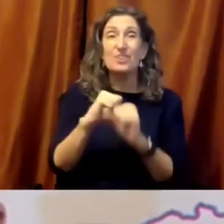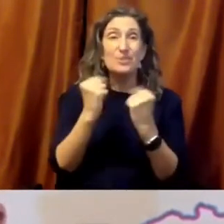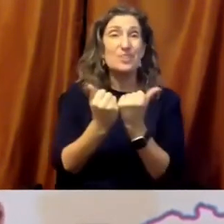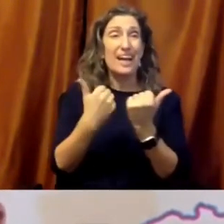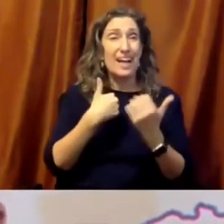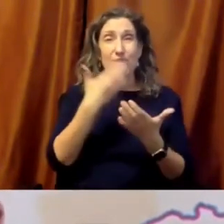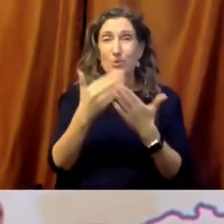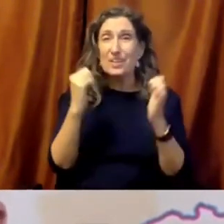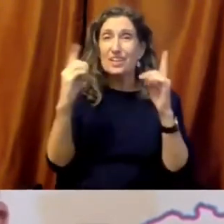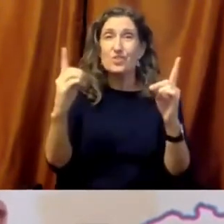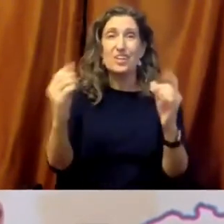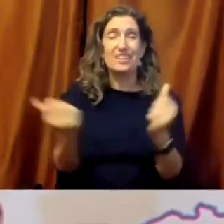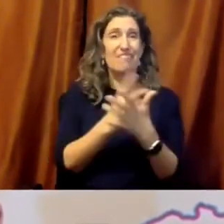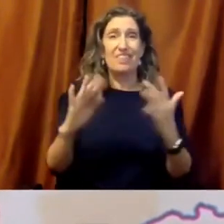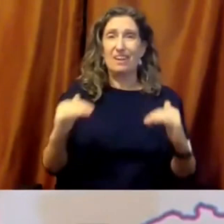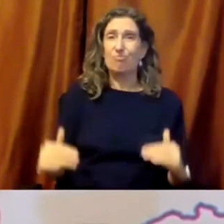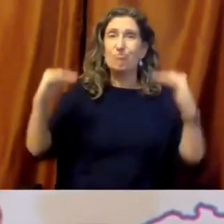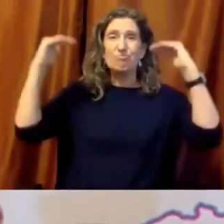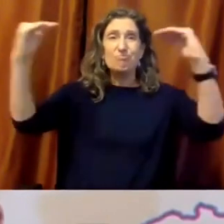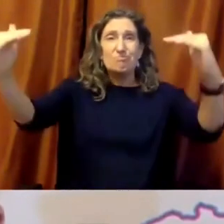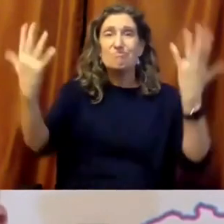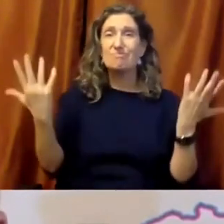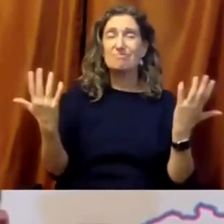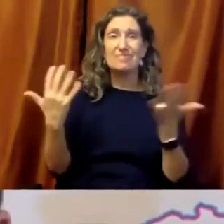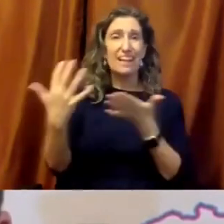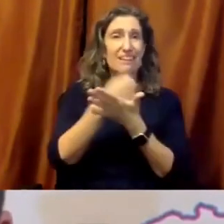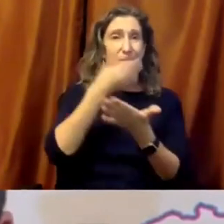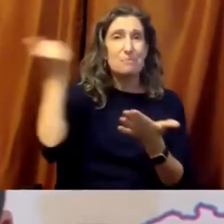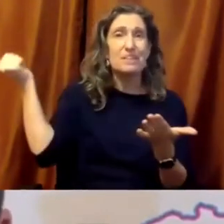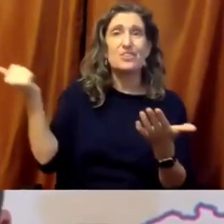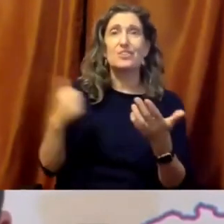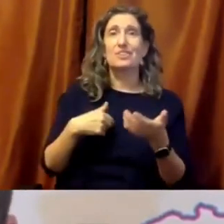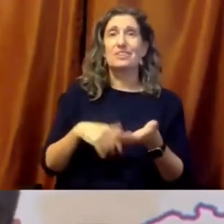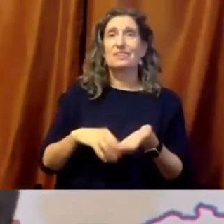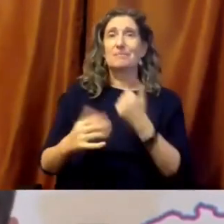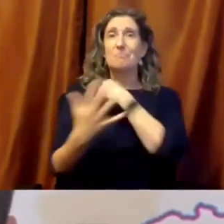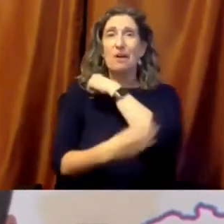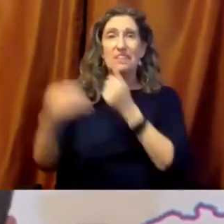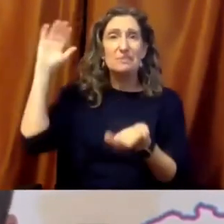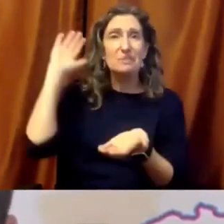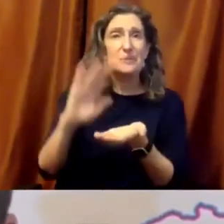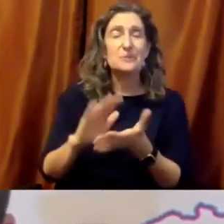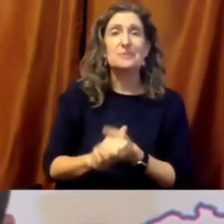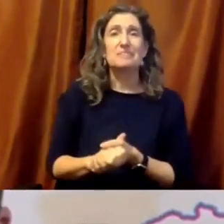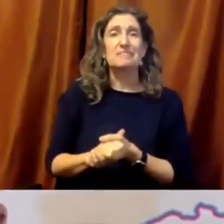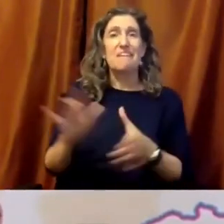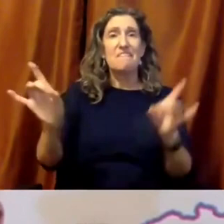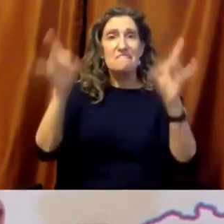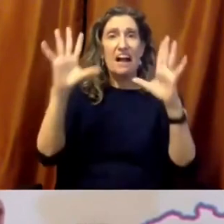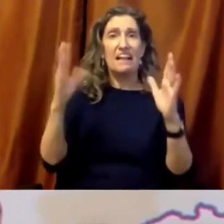is child labor and violence against girls and women. EI was so proud to help lead the fight for these goals,